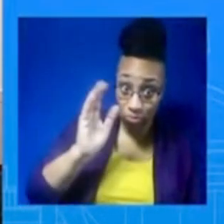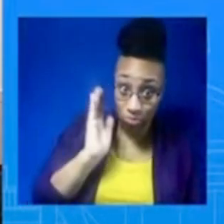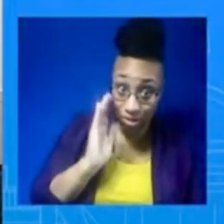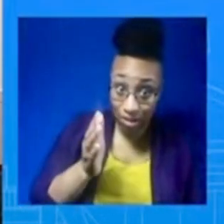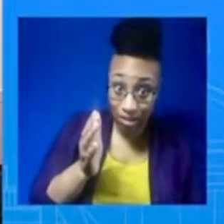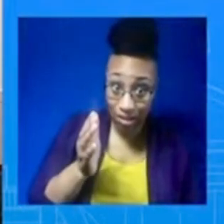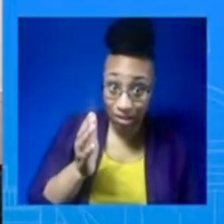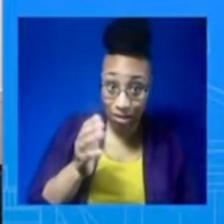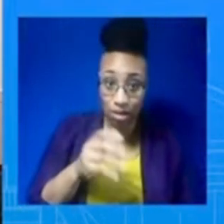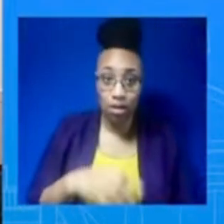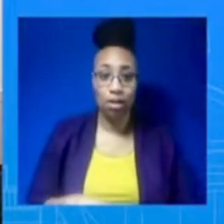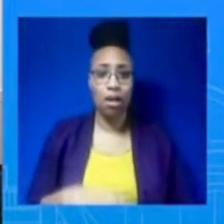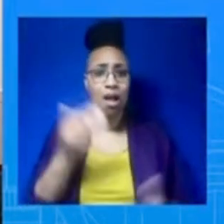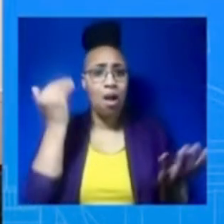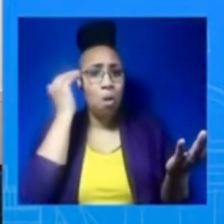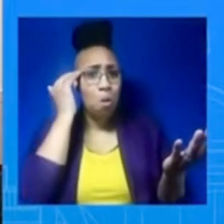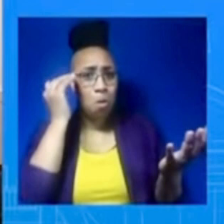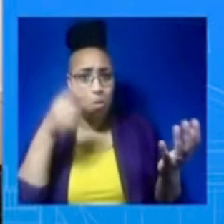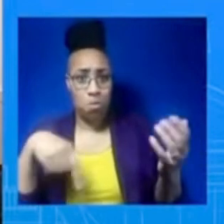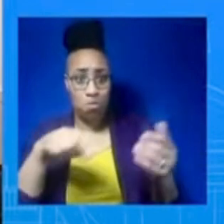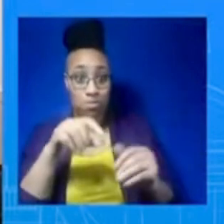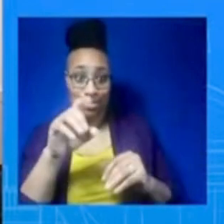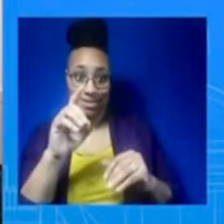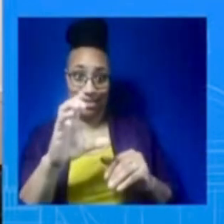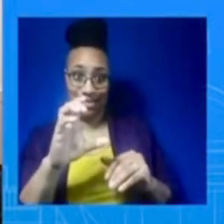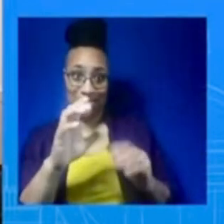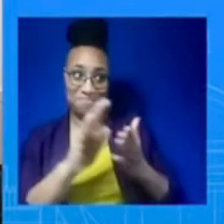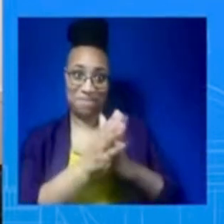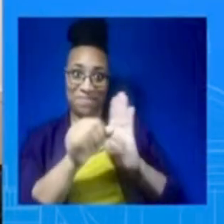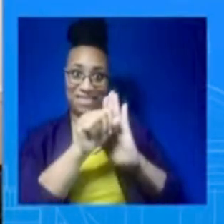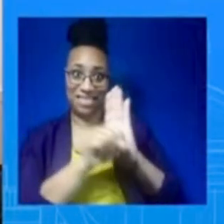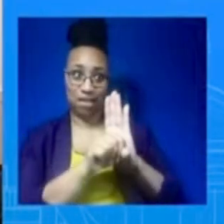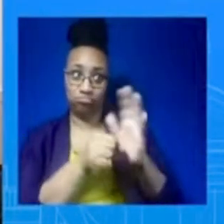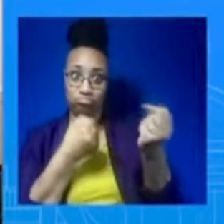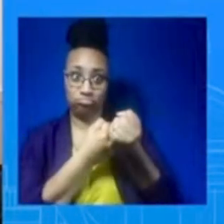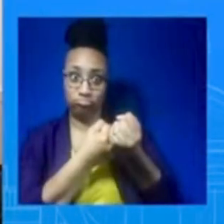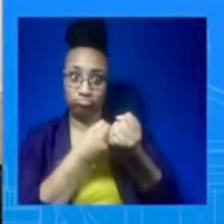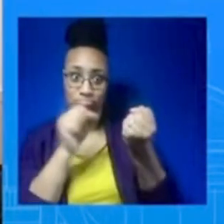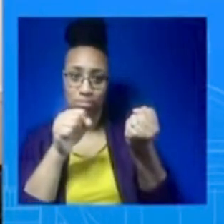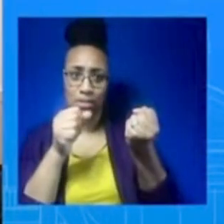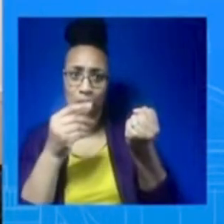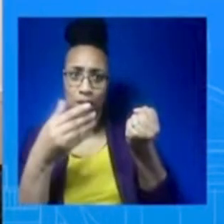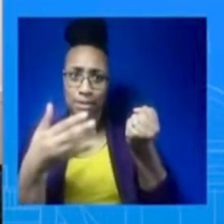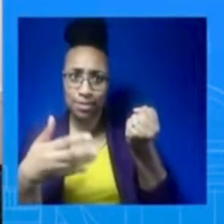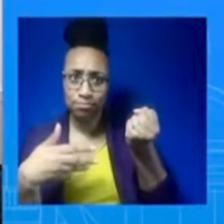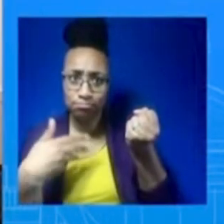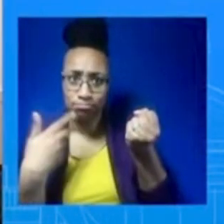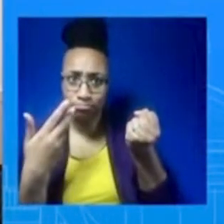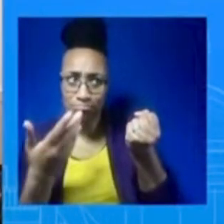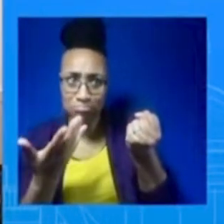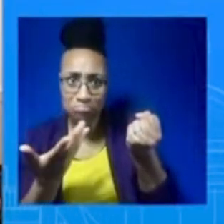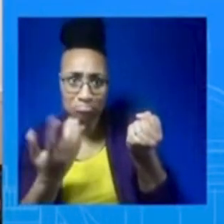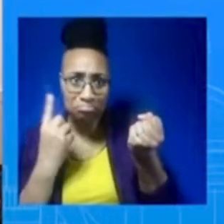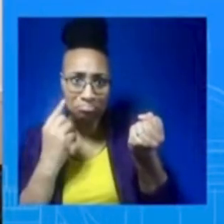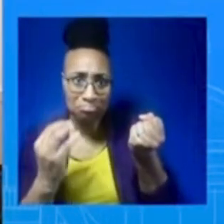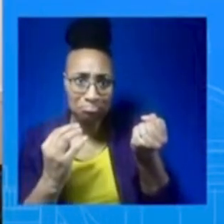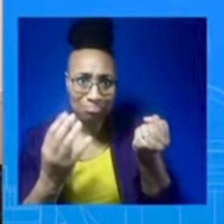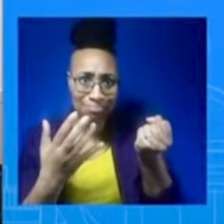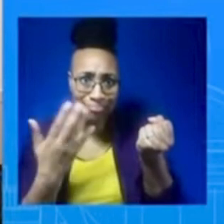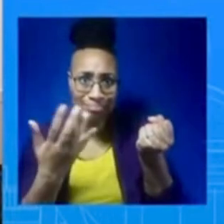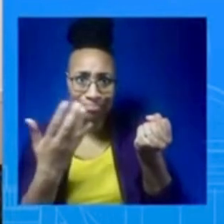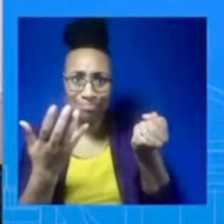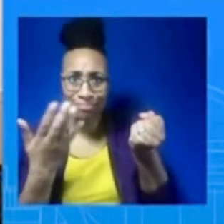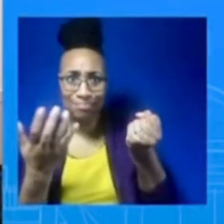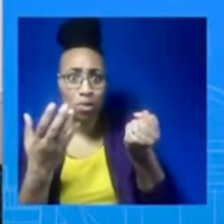of the debate over the revisions to the crime bill and, you know, just the issues with public